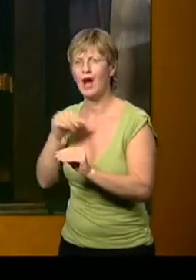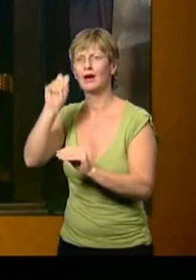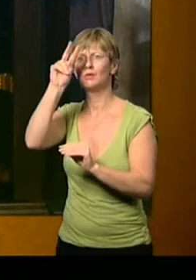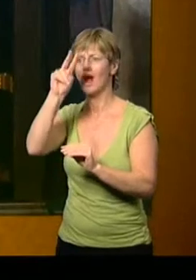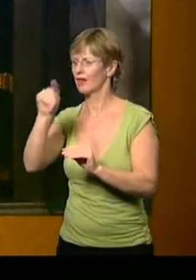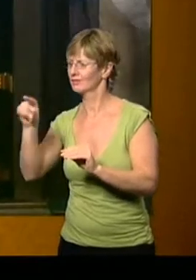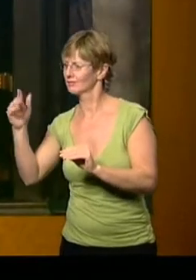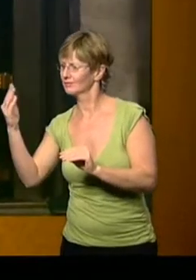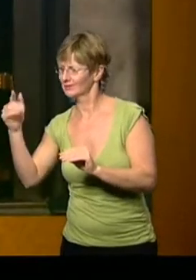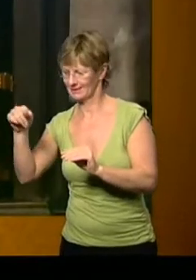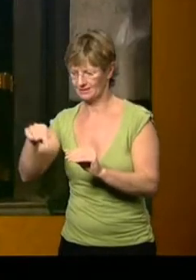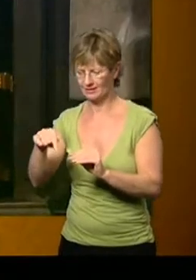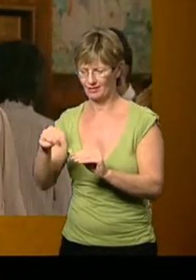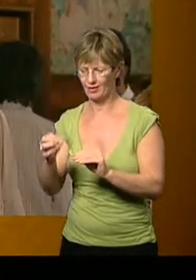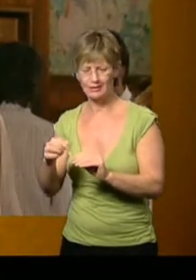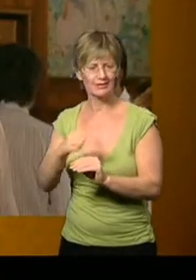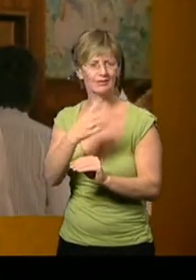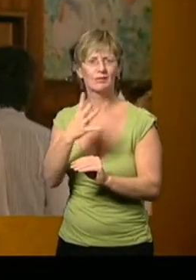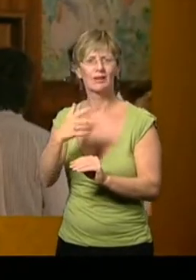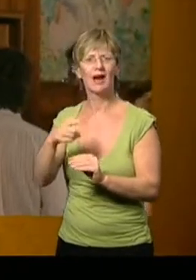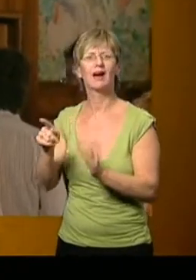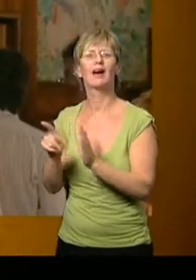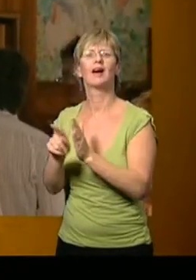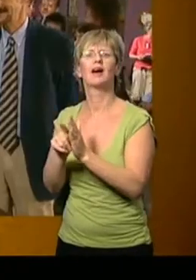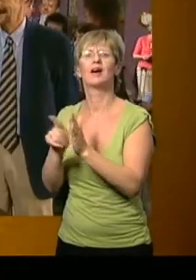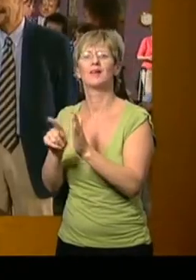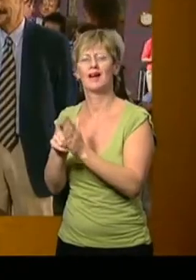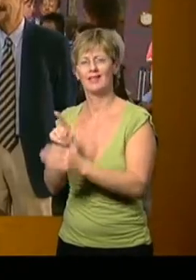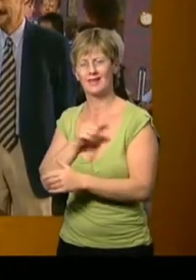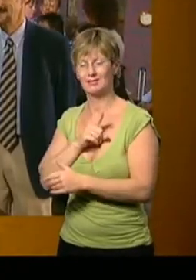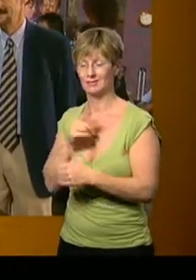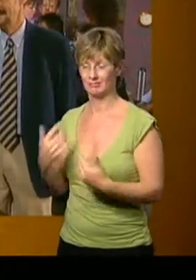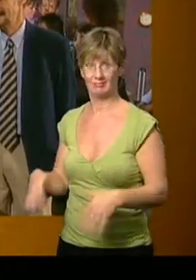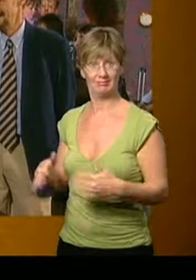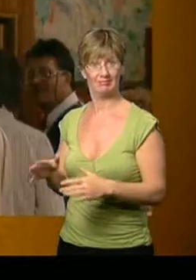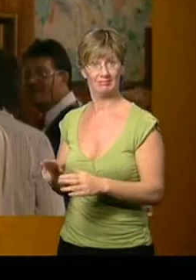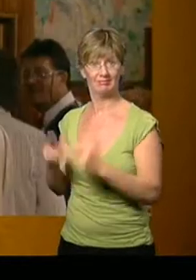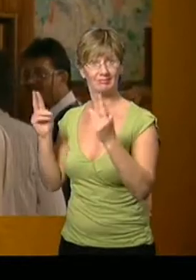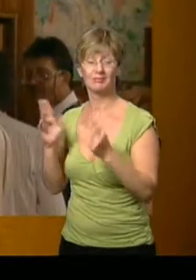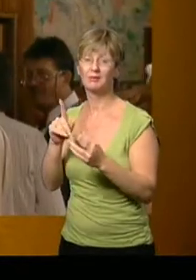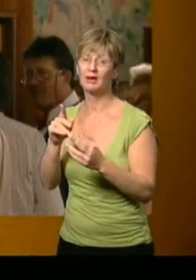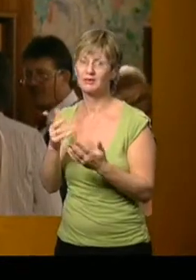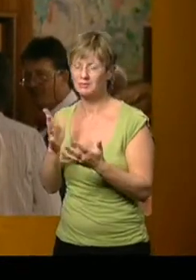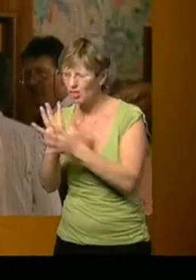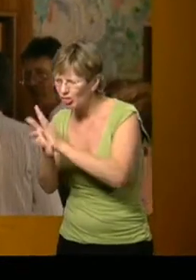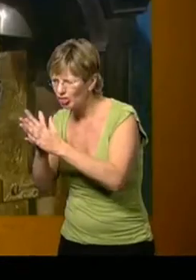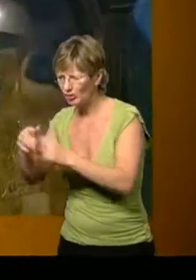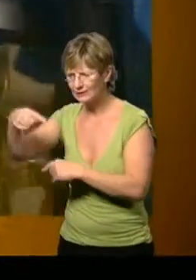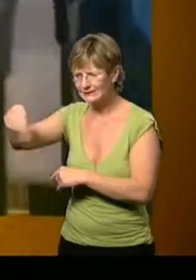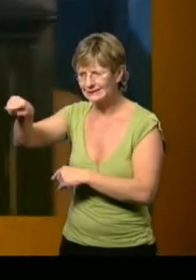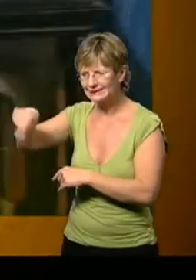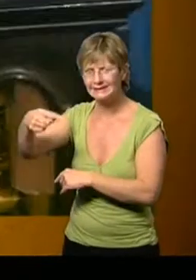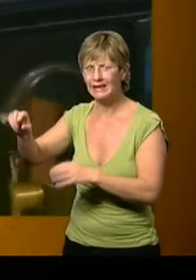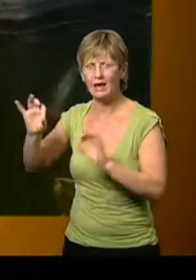which winds from the back. What an extraordinary situation. But the joy is they haven't messed with the dial.